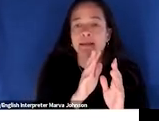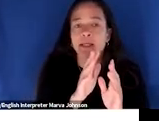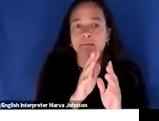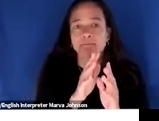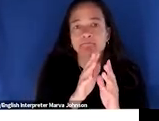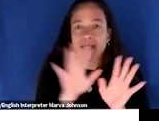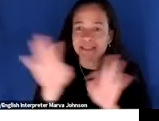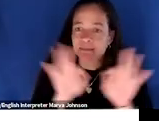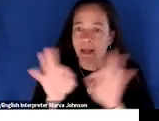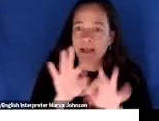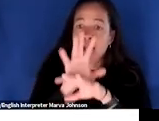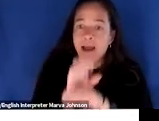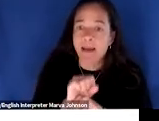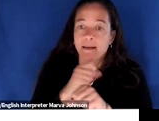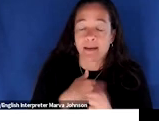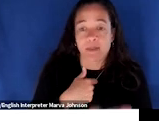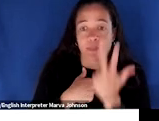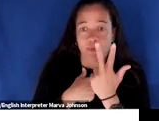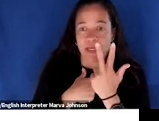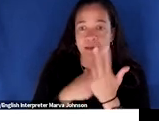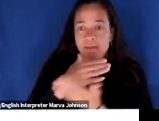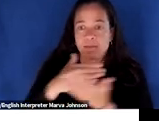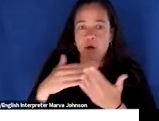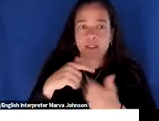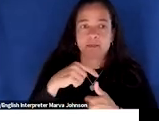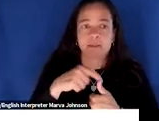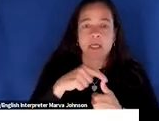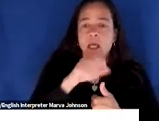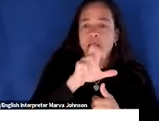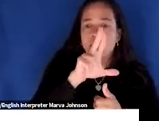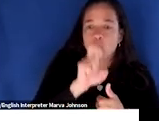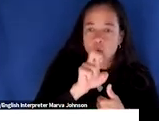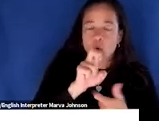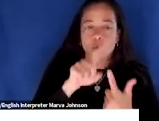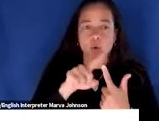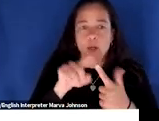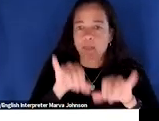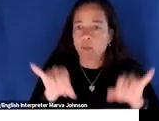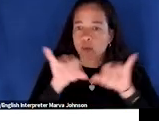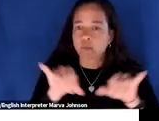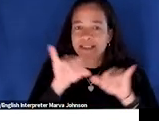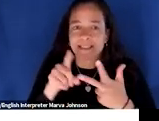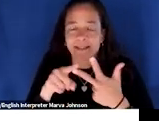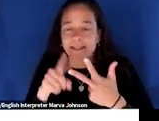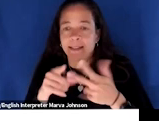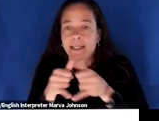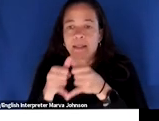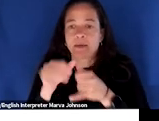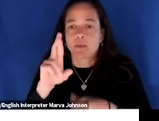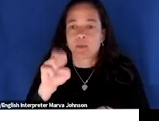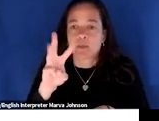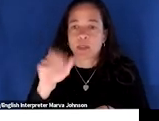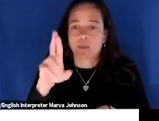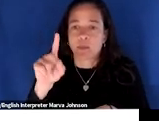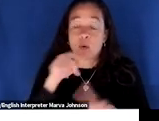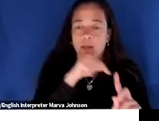that you see here on the screen the cue the routine or the habit and the reward the cue is what